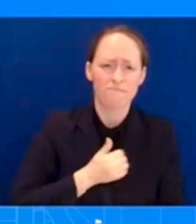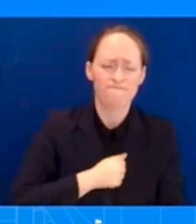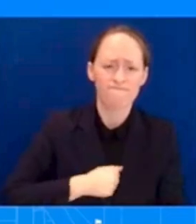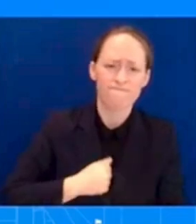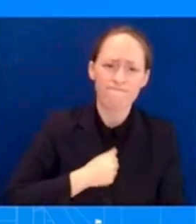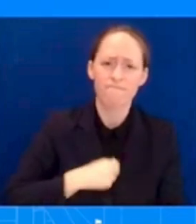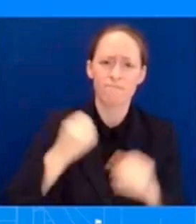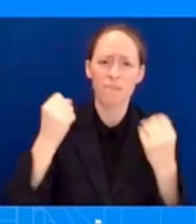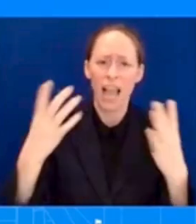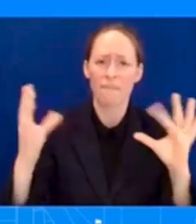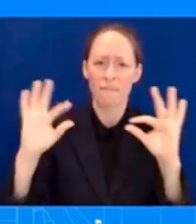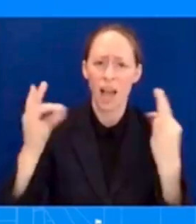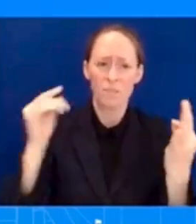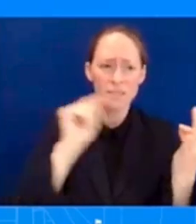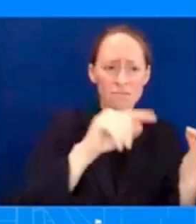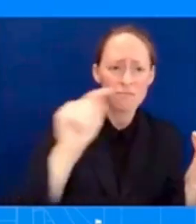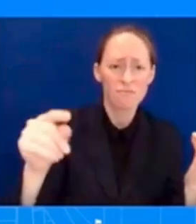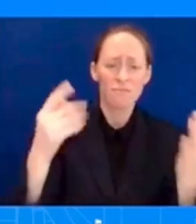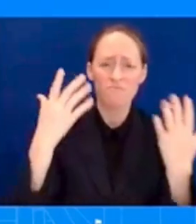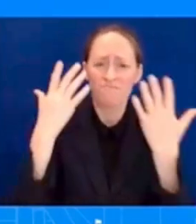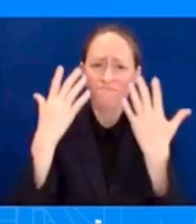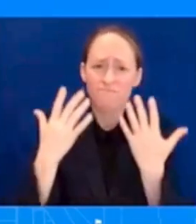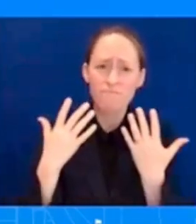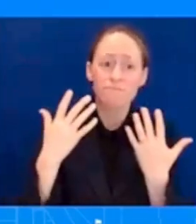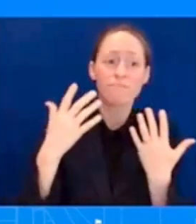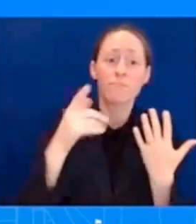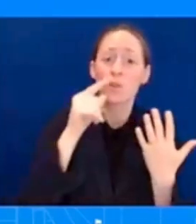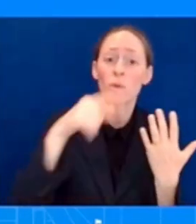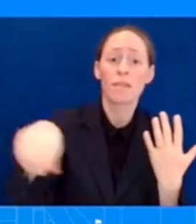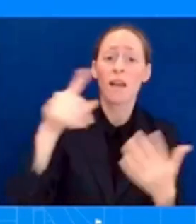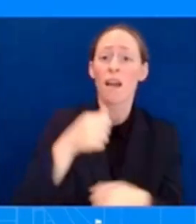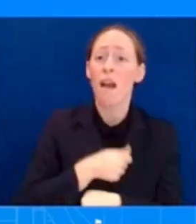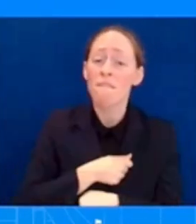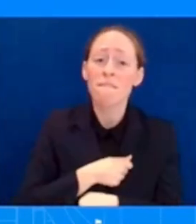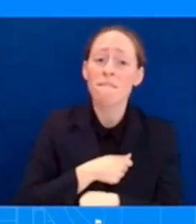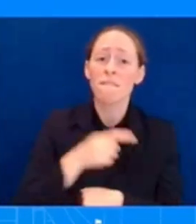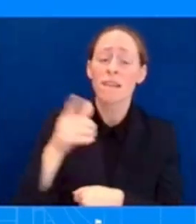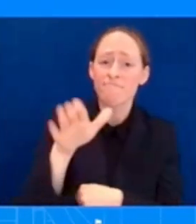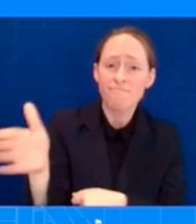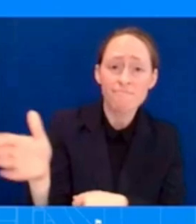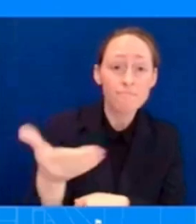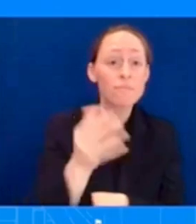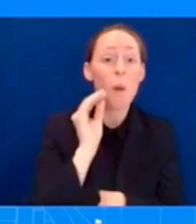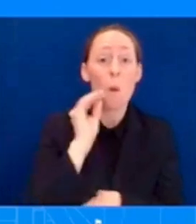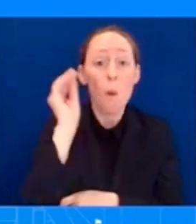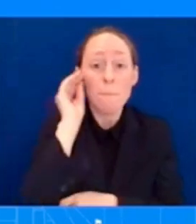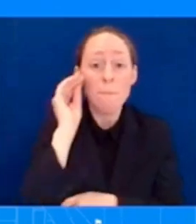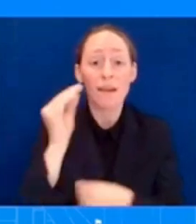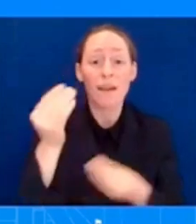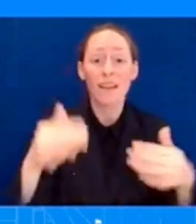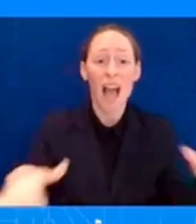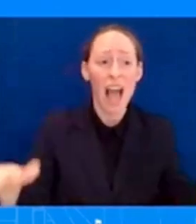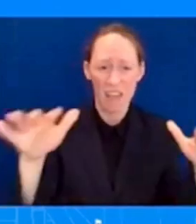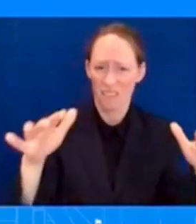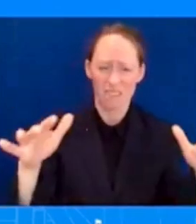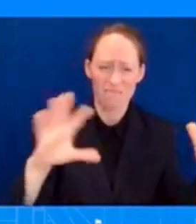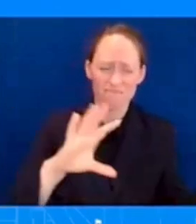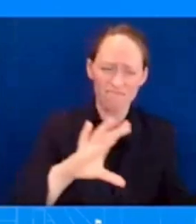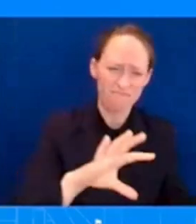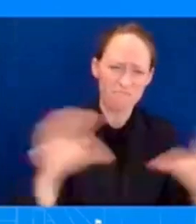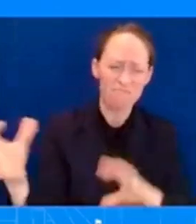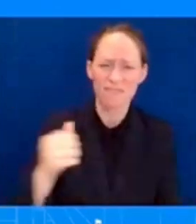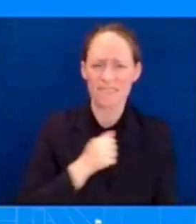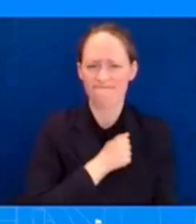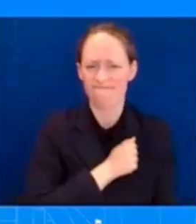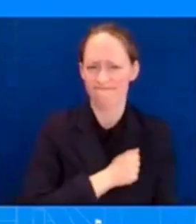land and property as a result of the wildfires in maui the president continues to stay closely engaged with his team and state